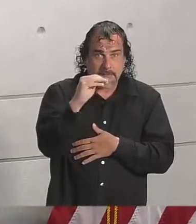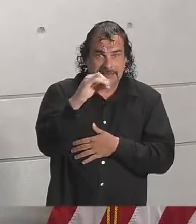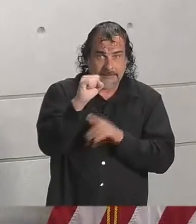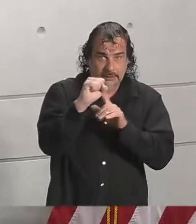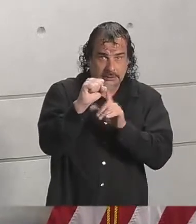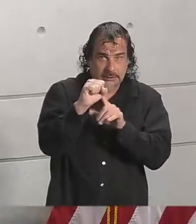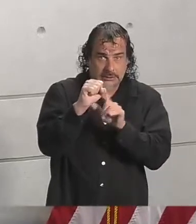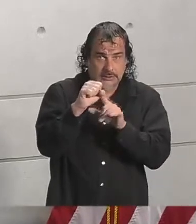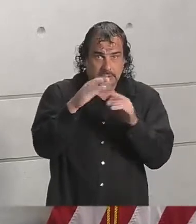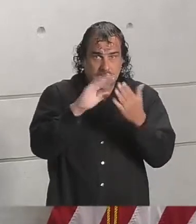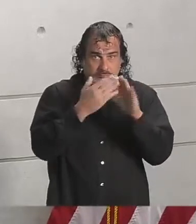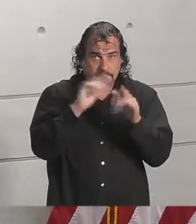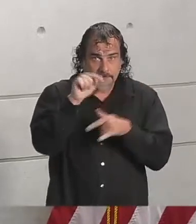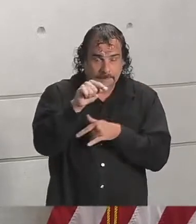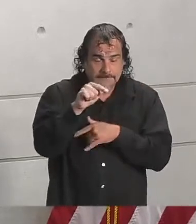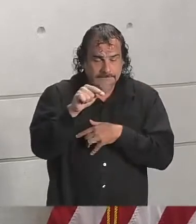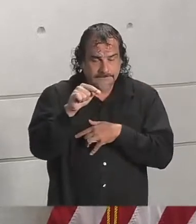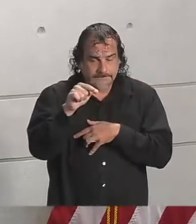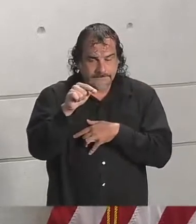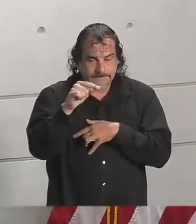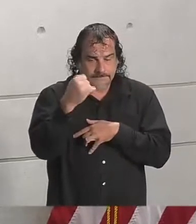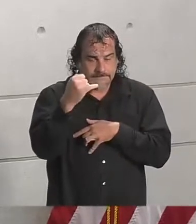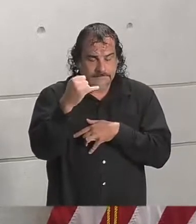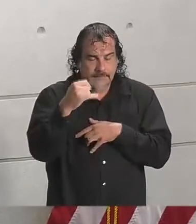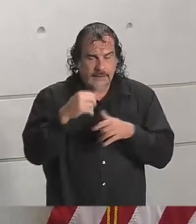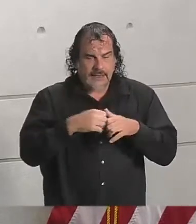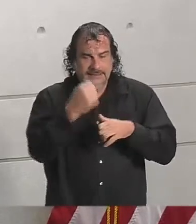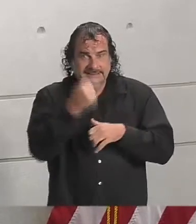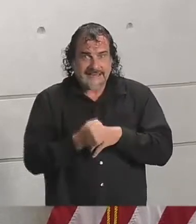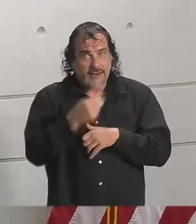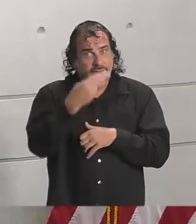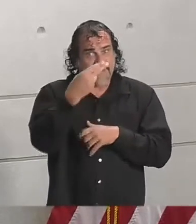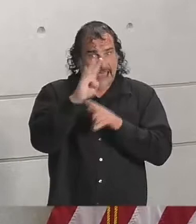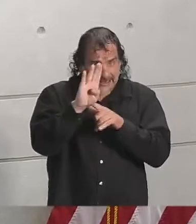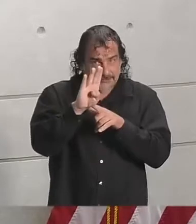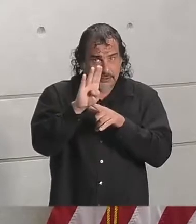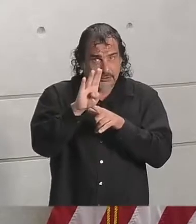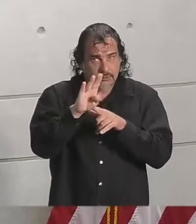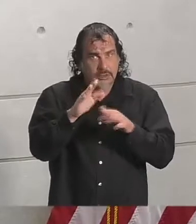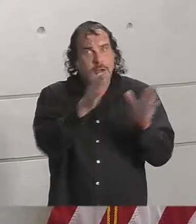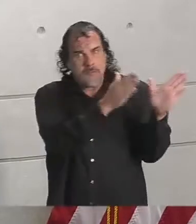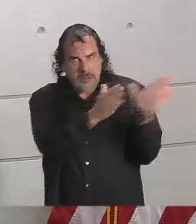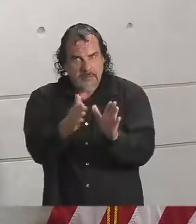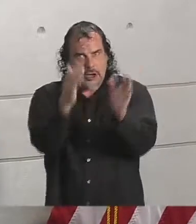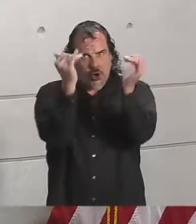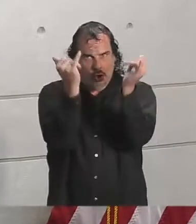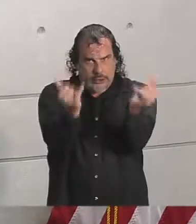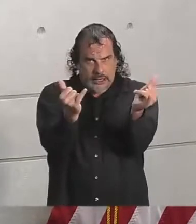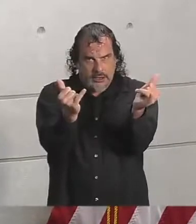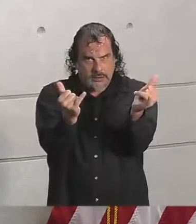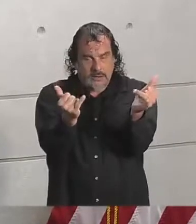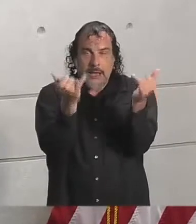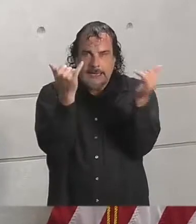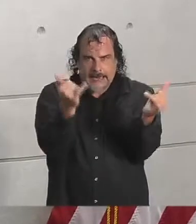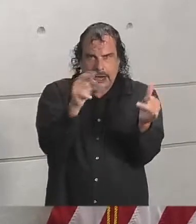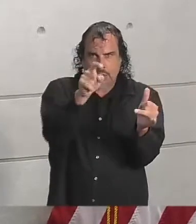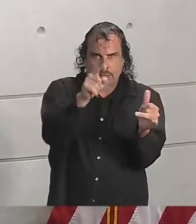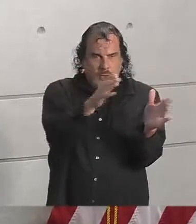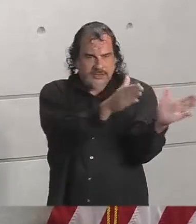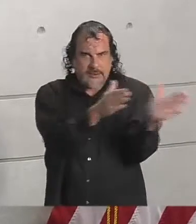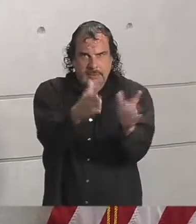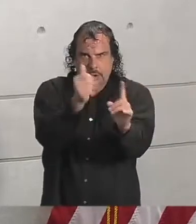and particularly if you are south of Hattiesburg, prepare now. Now is the time to prepare.